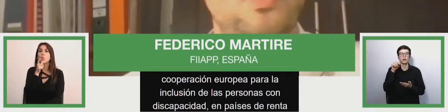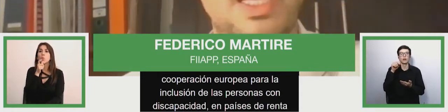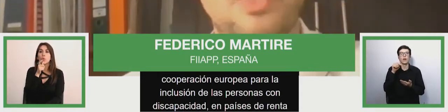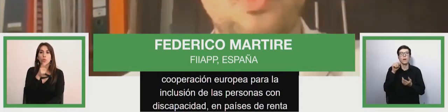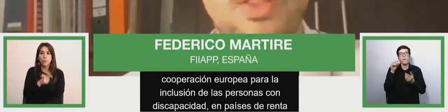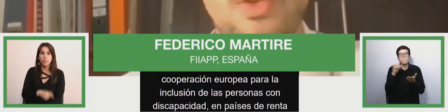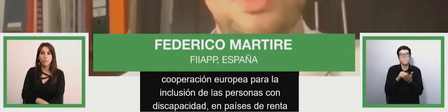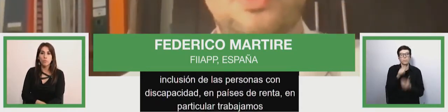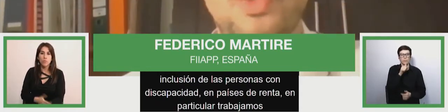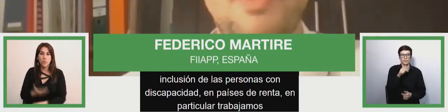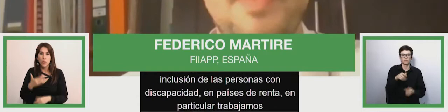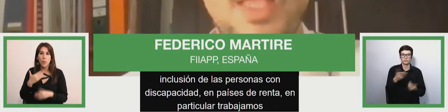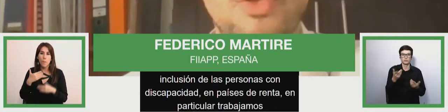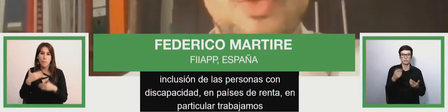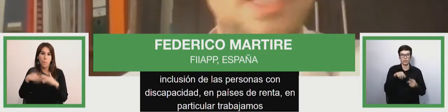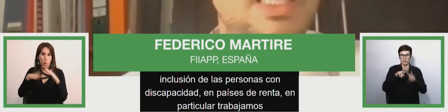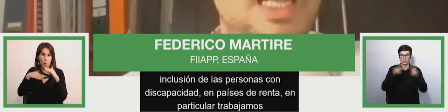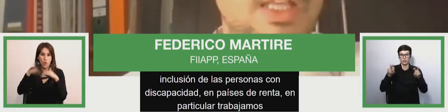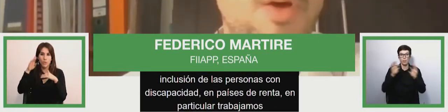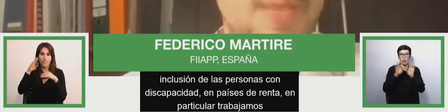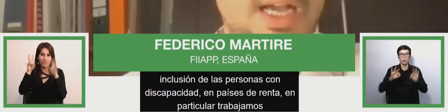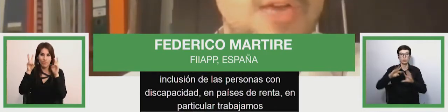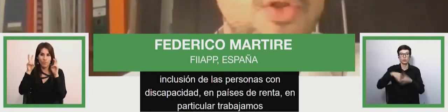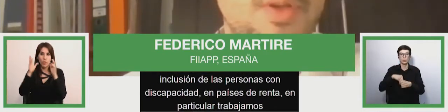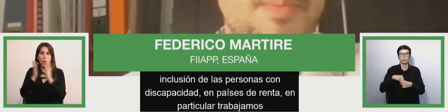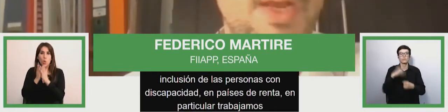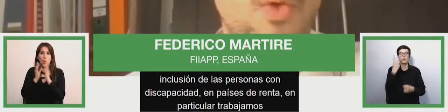in two Latin American countries, Paraguay and Ecuador.